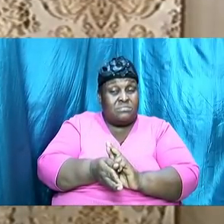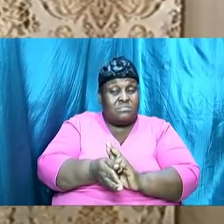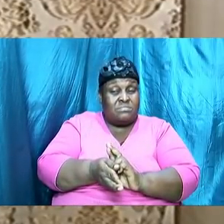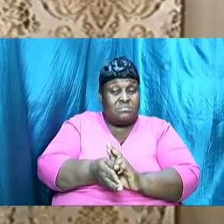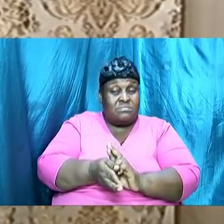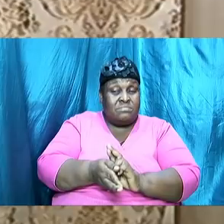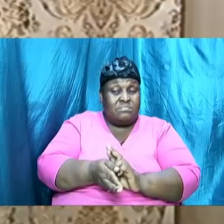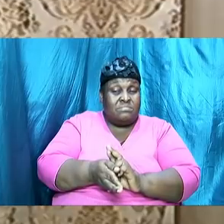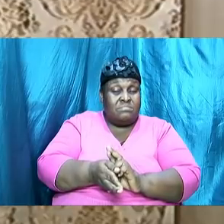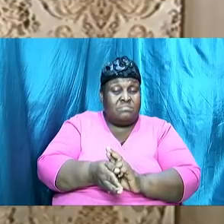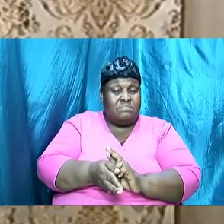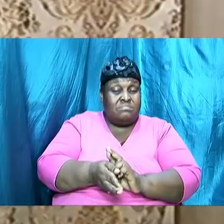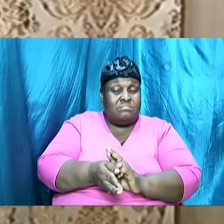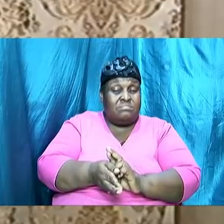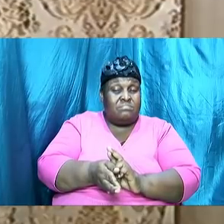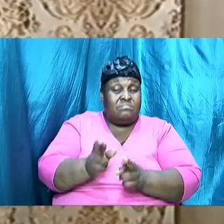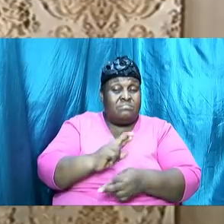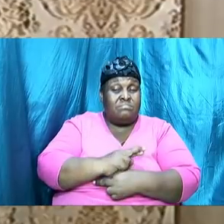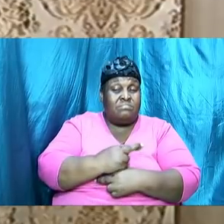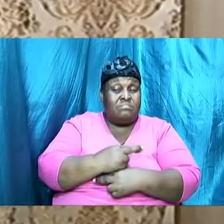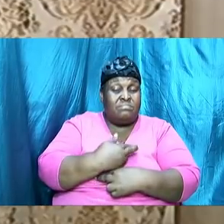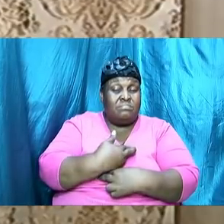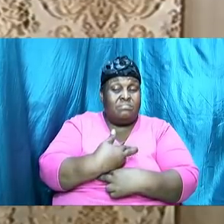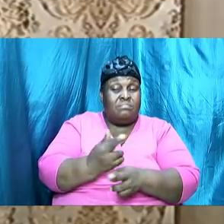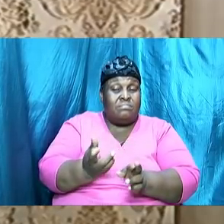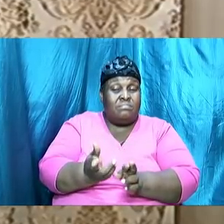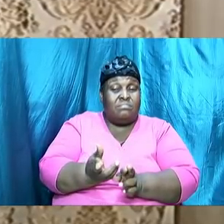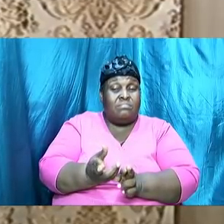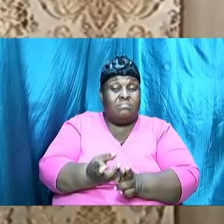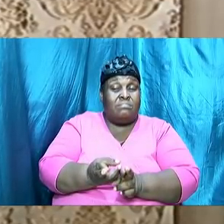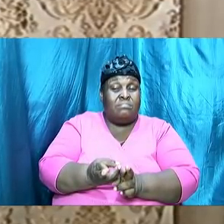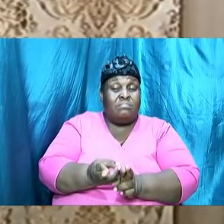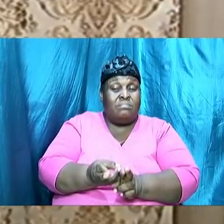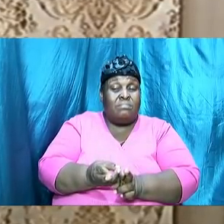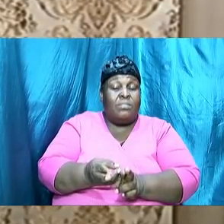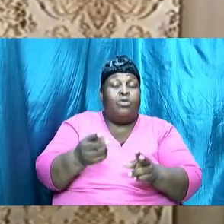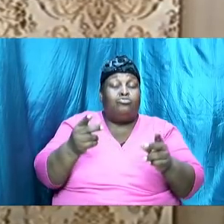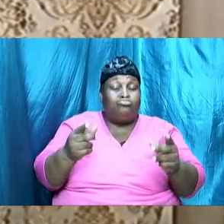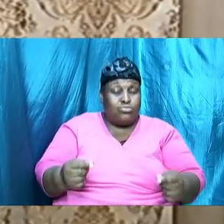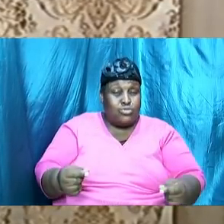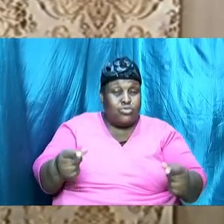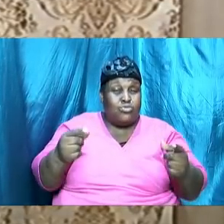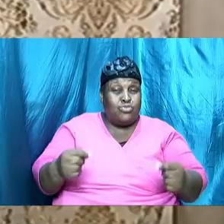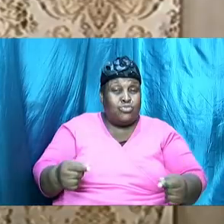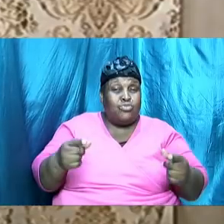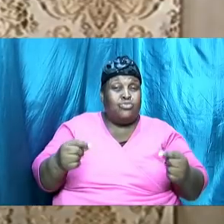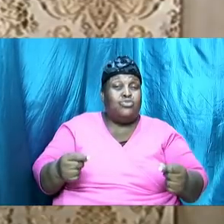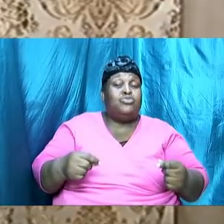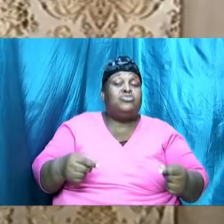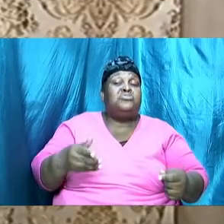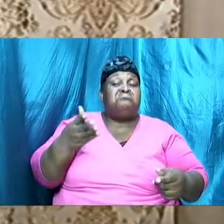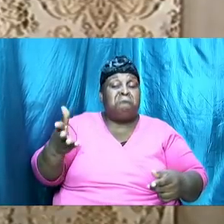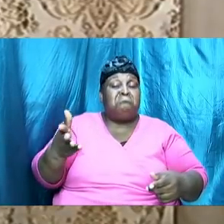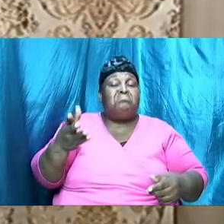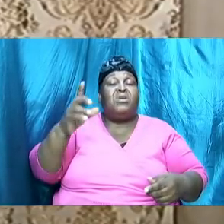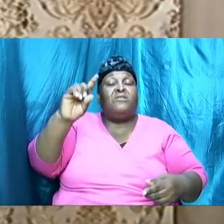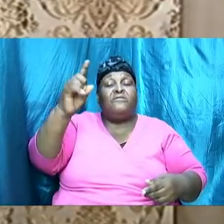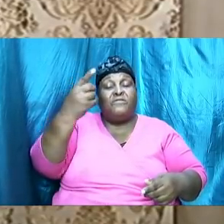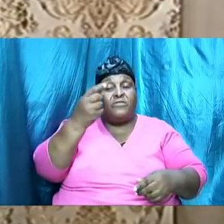and do thy first works